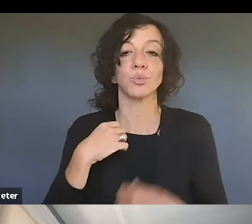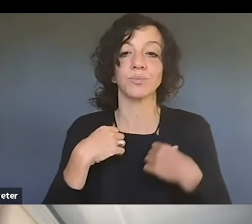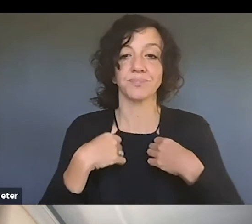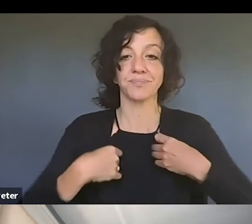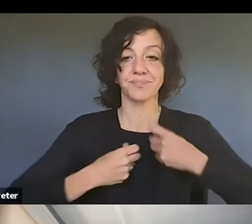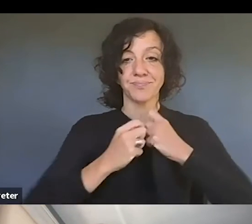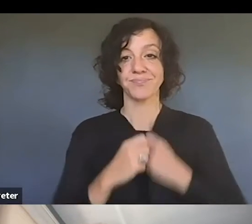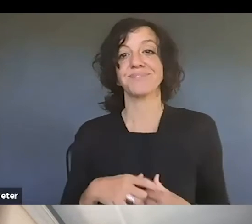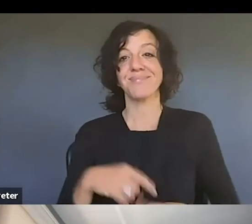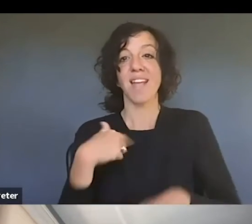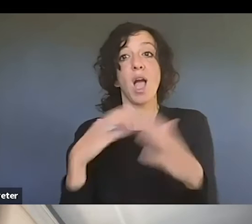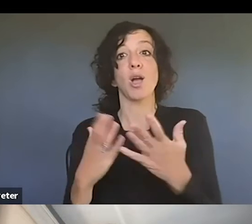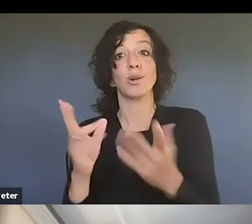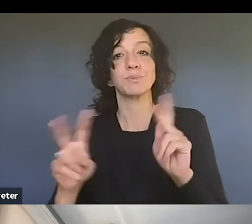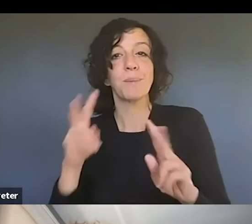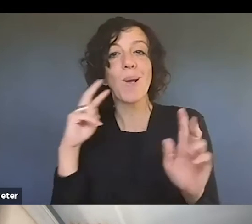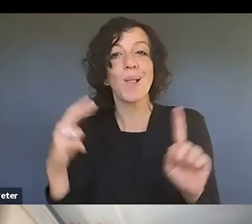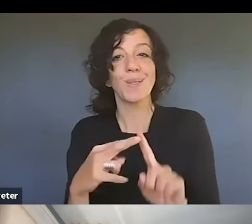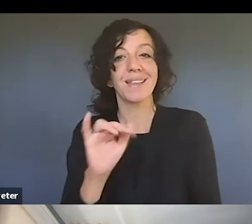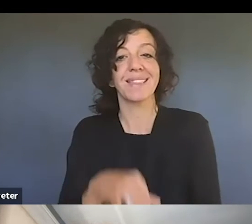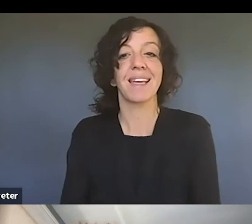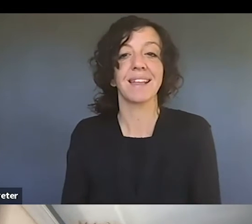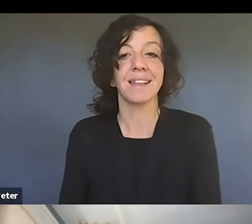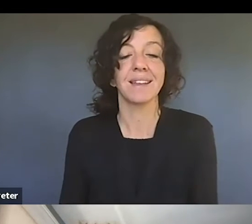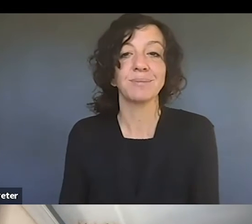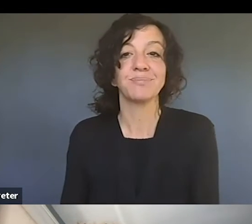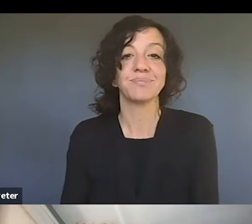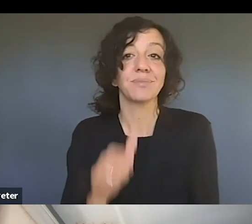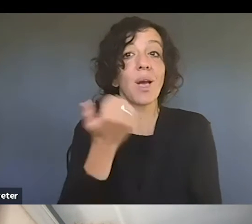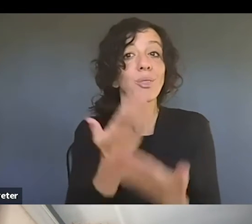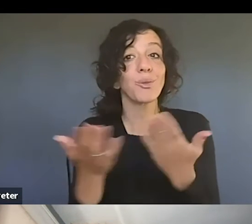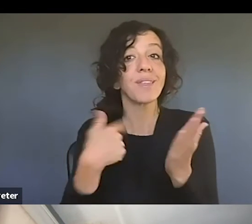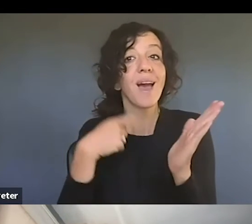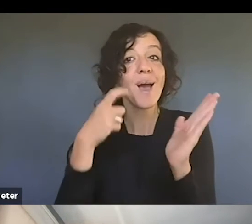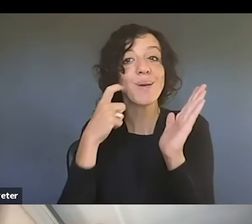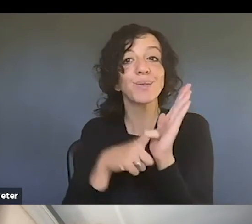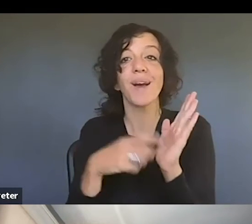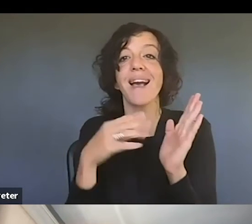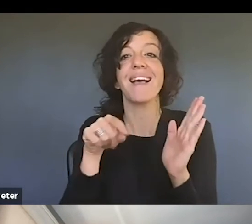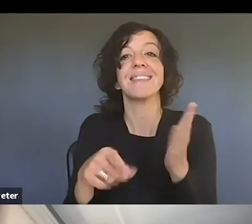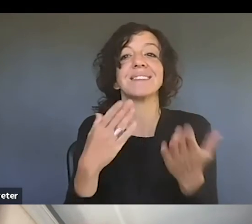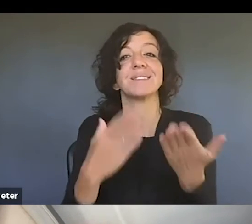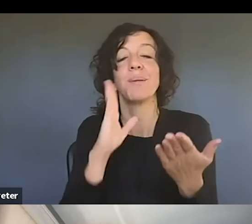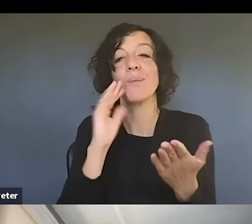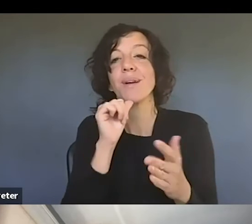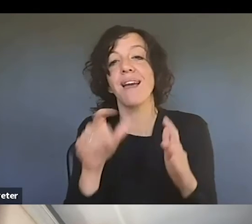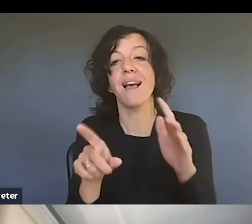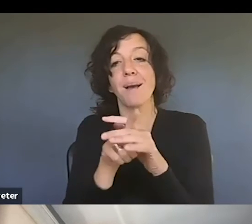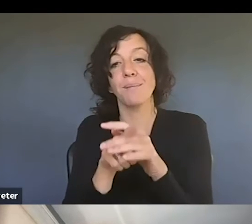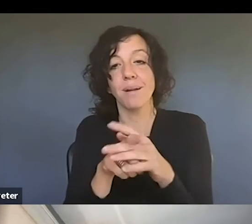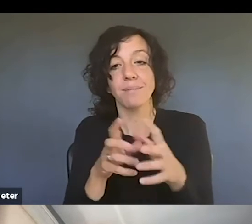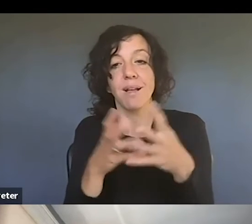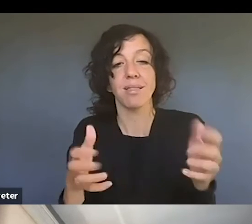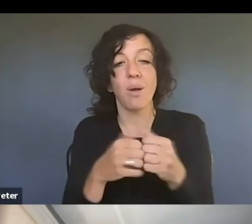encourage people to check that out too. Another thing that I noticed, and this might not come up as much with visual